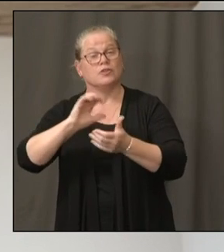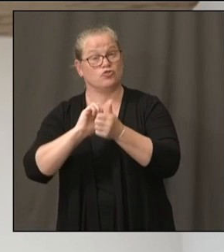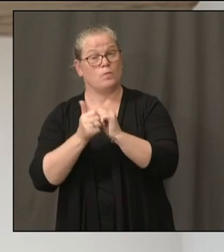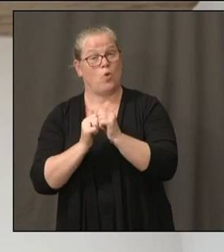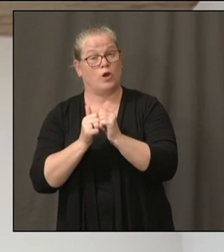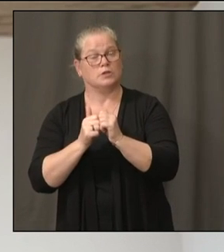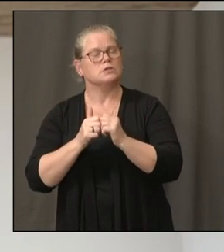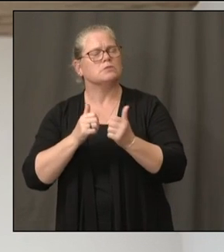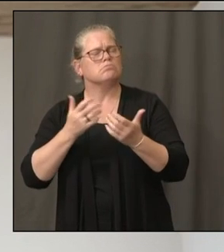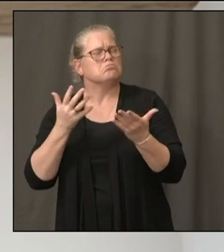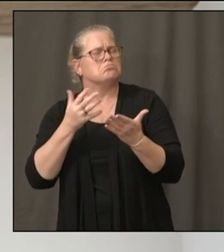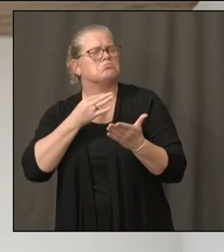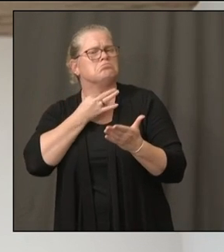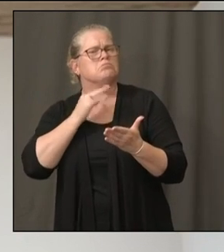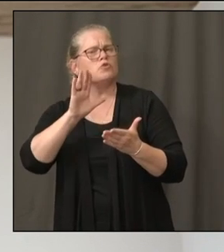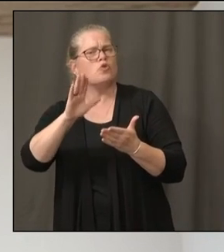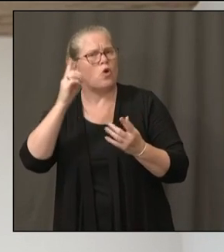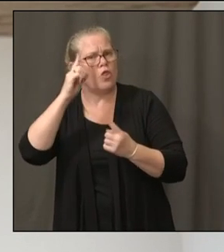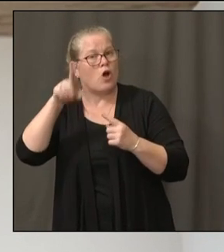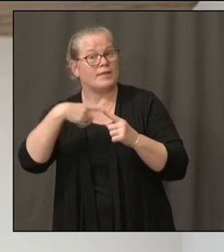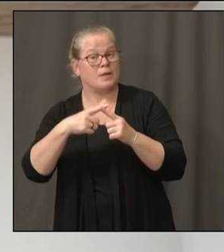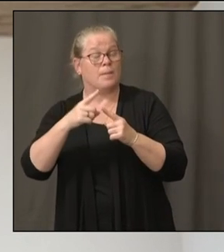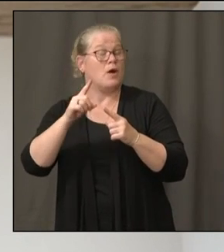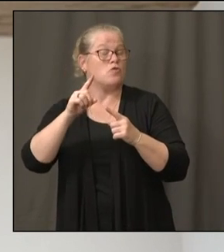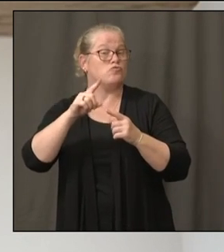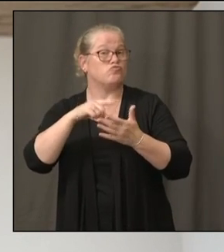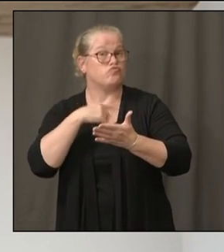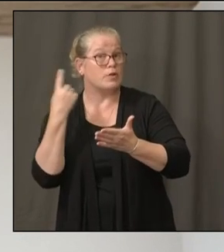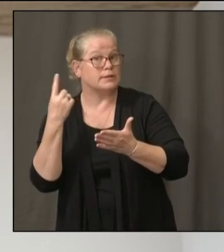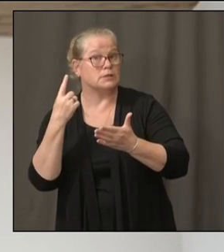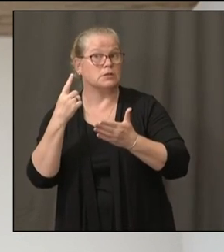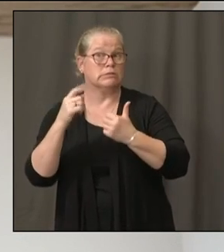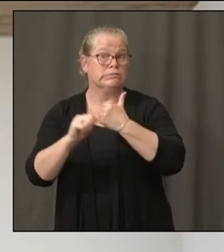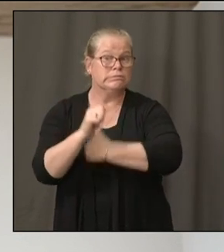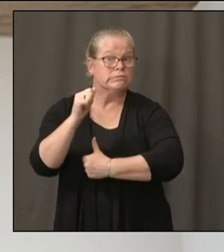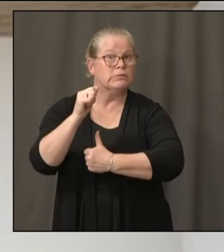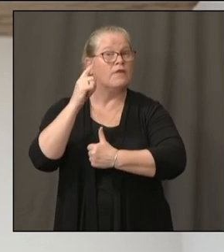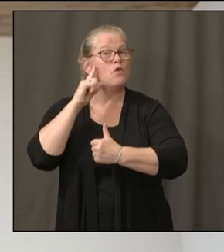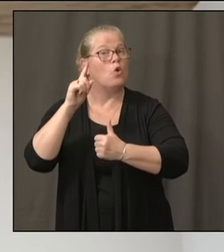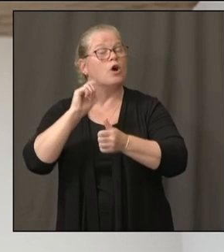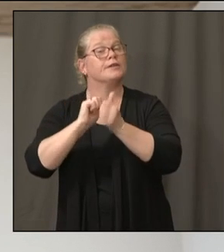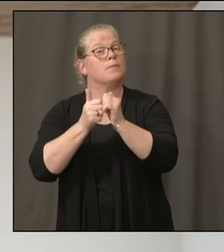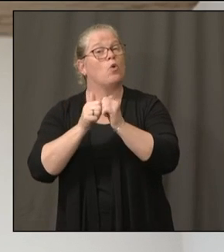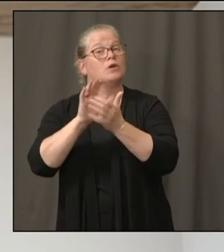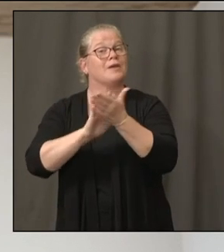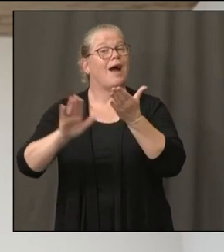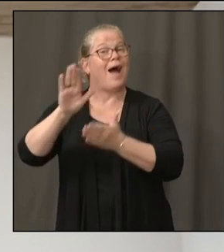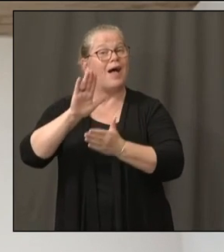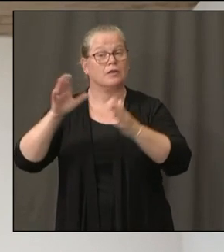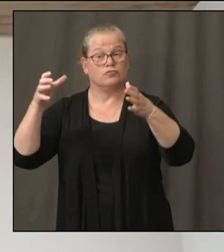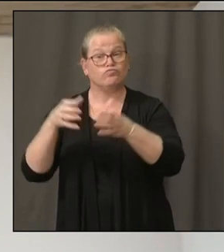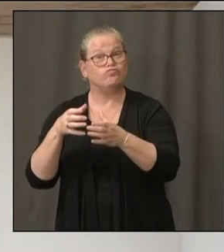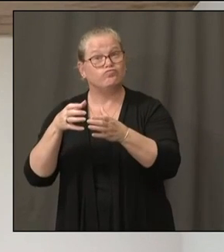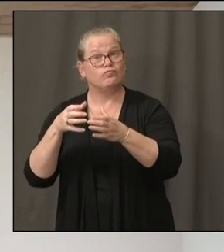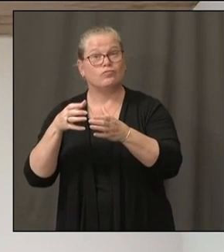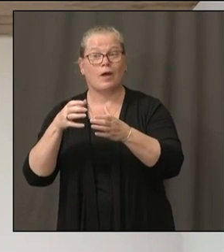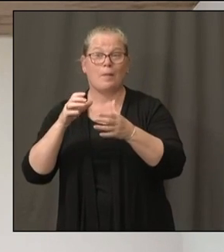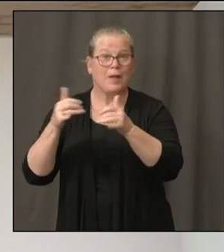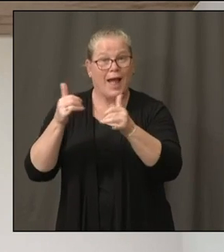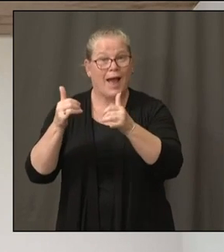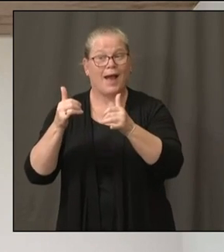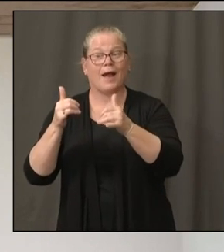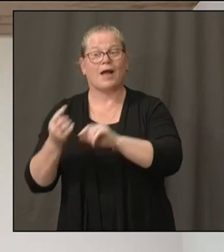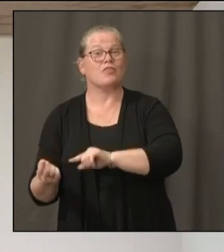a sports team together and having it travel all around and what you would say to an athletic director or to a college sports executive who's trying to make that decision.